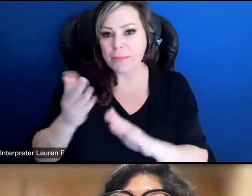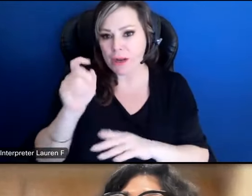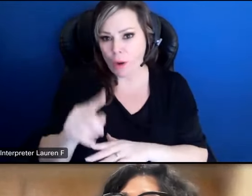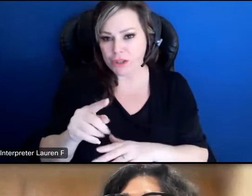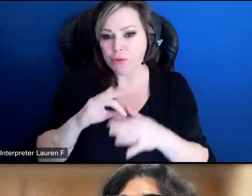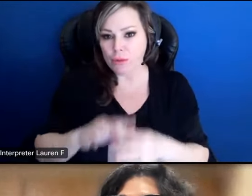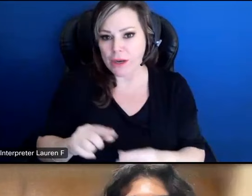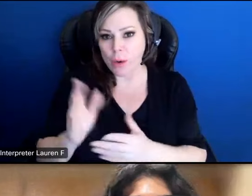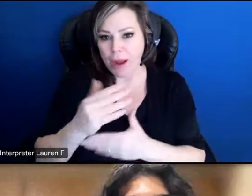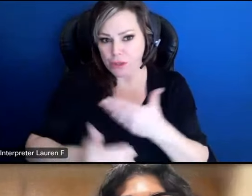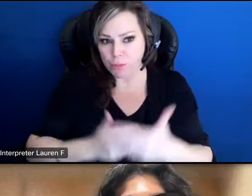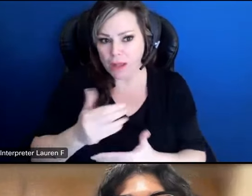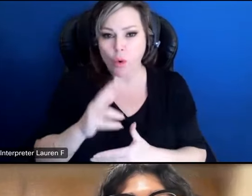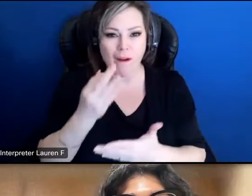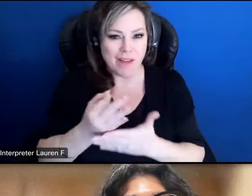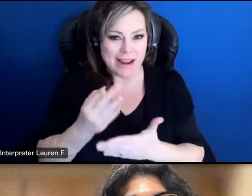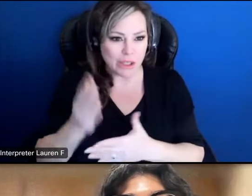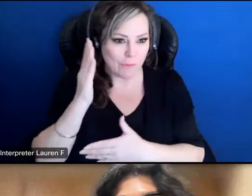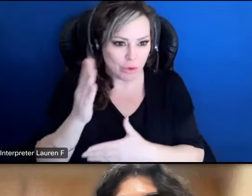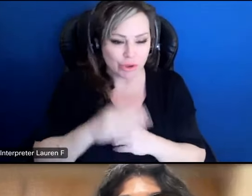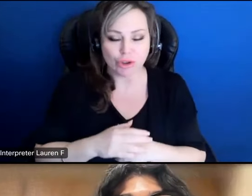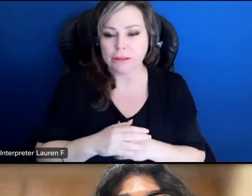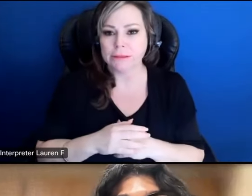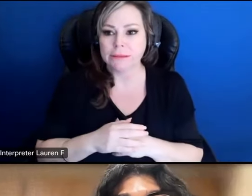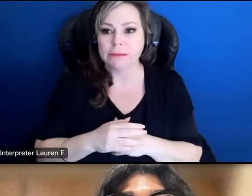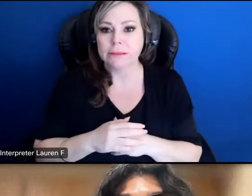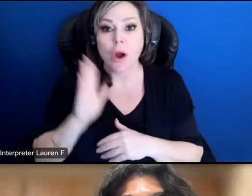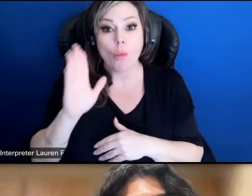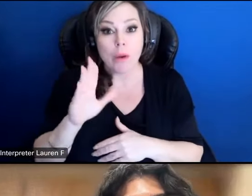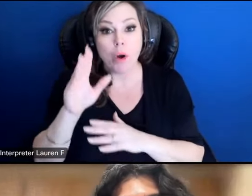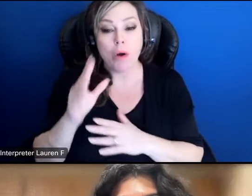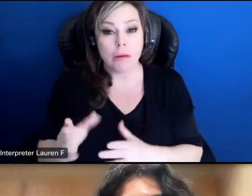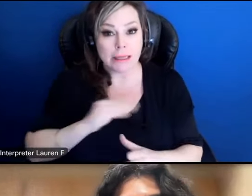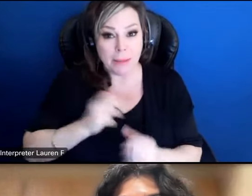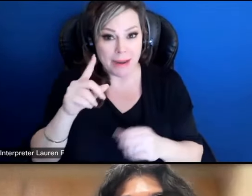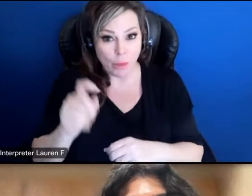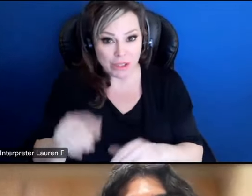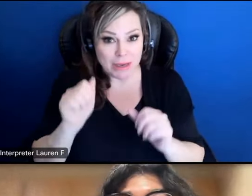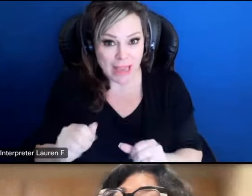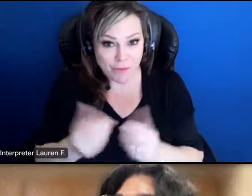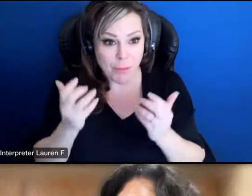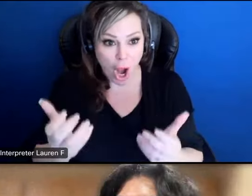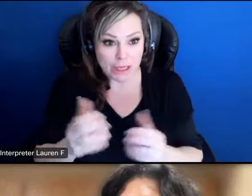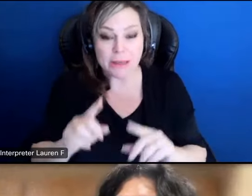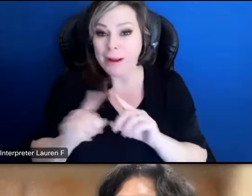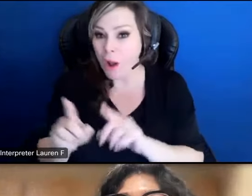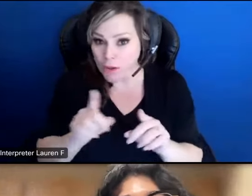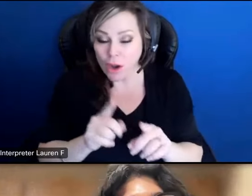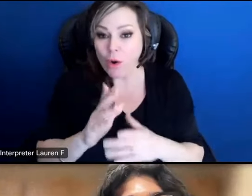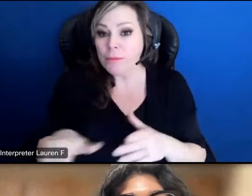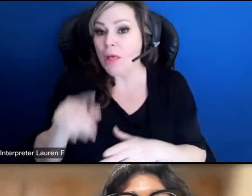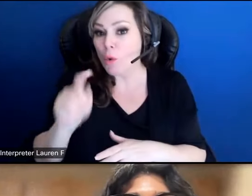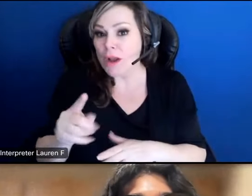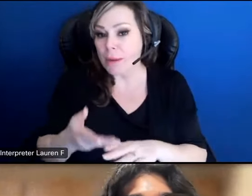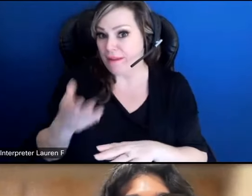related to the budget process or our financial future we will go ahead and take as many questions as we can from our audience tonight but we also have some that were